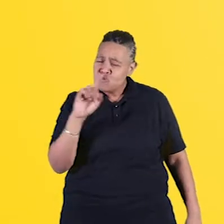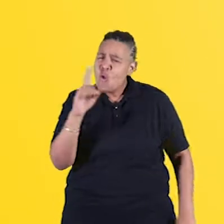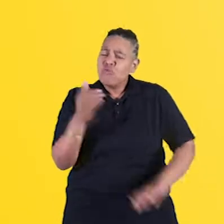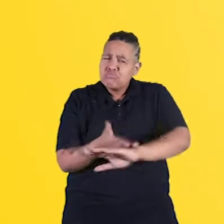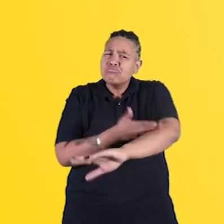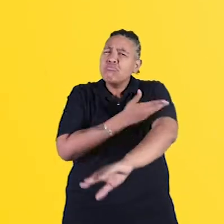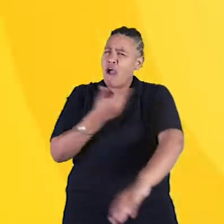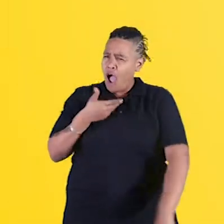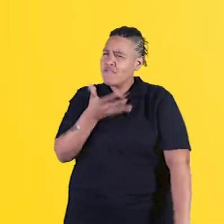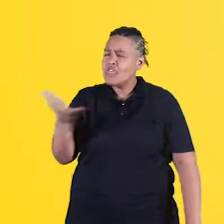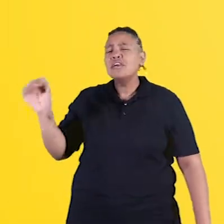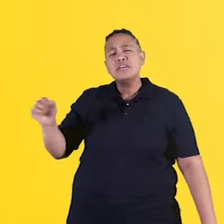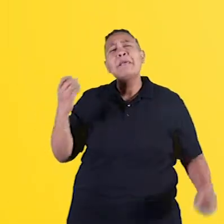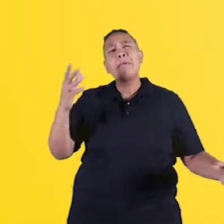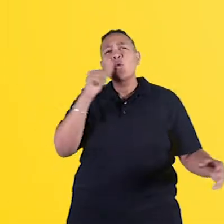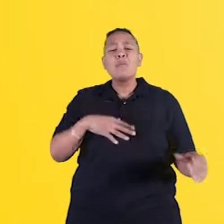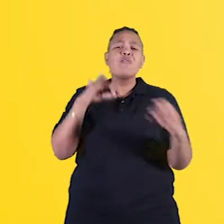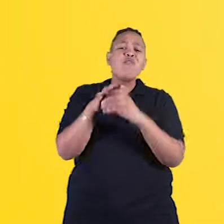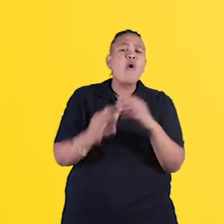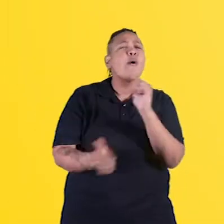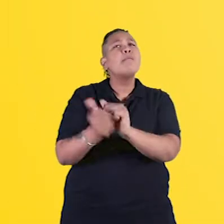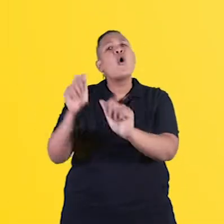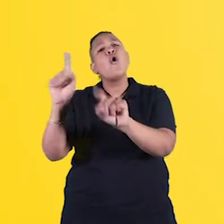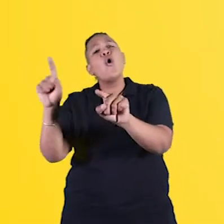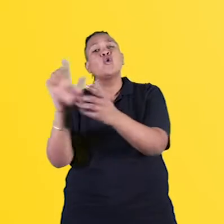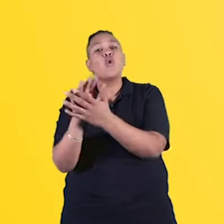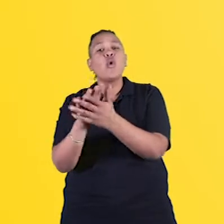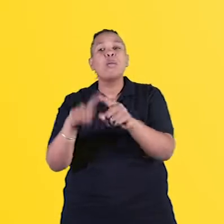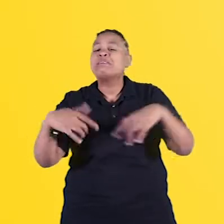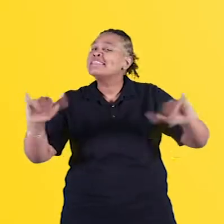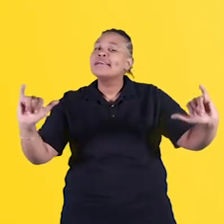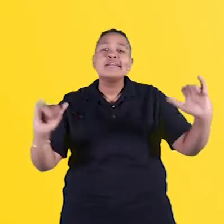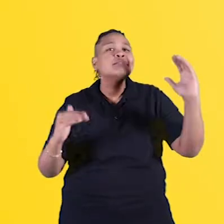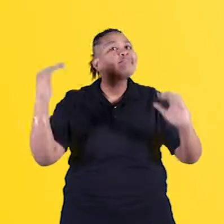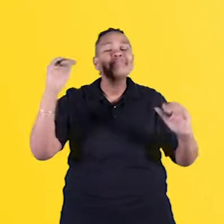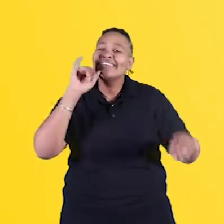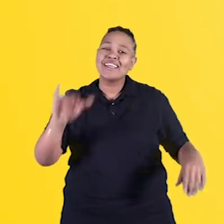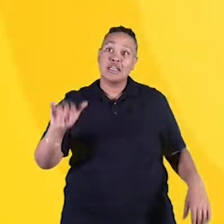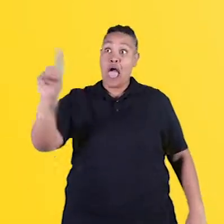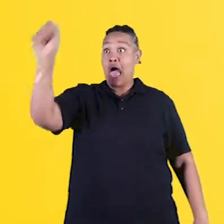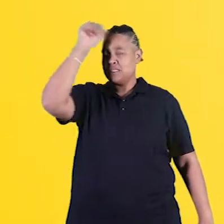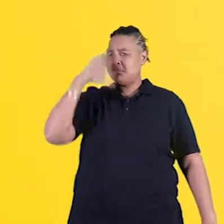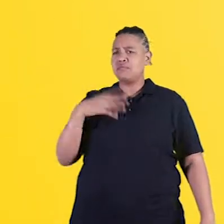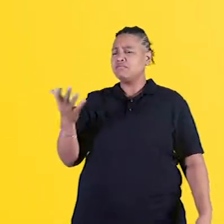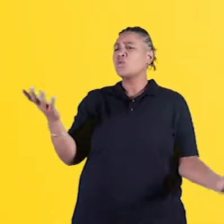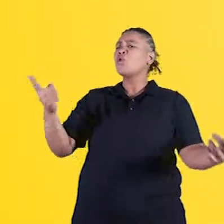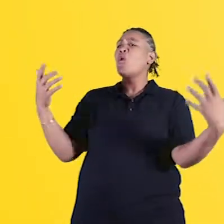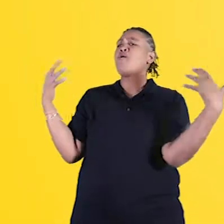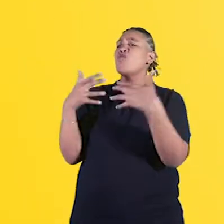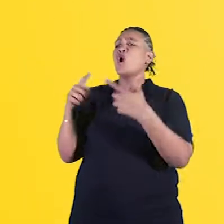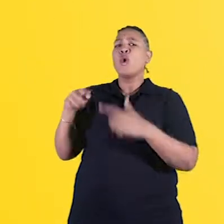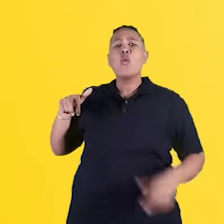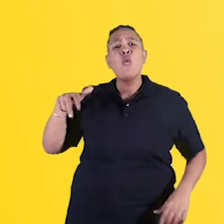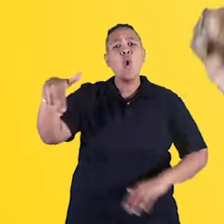movement has made a lot of advances. Many women can vote. Most women go to school. But we're still not there yet. For example, ask any man, what